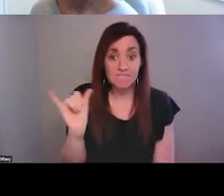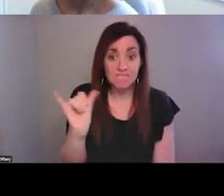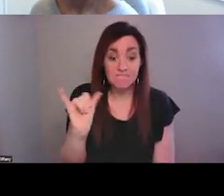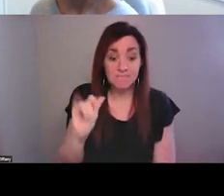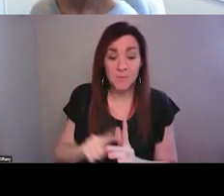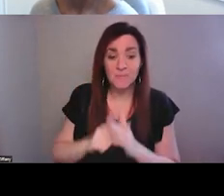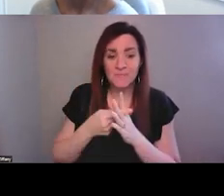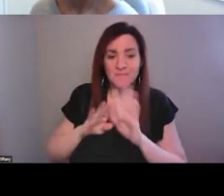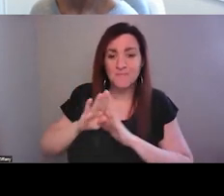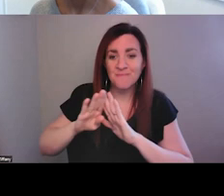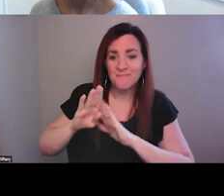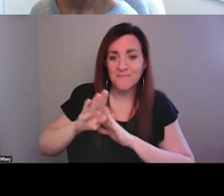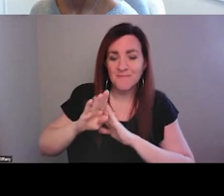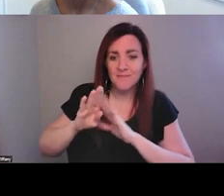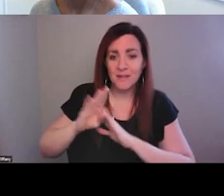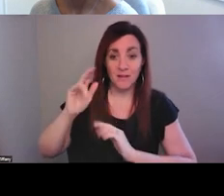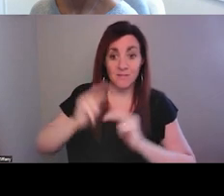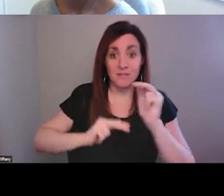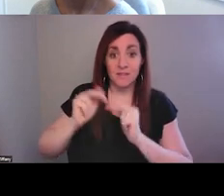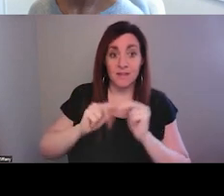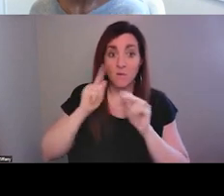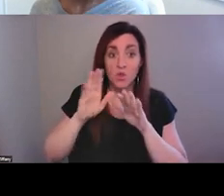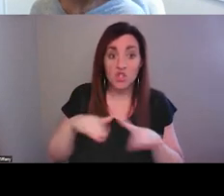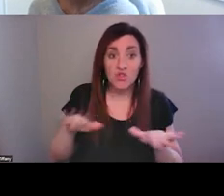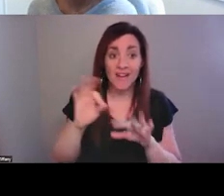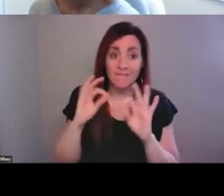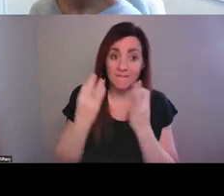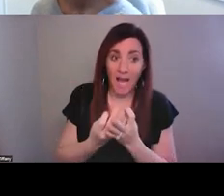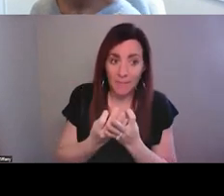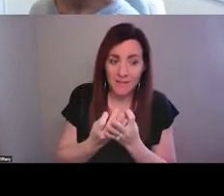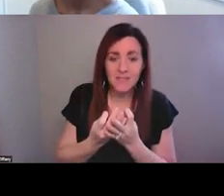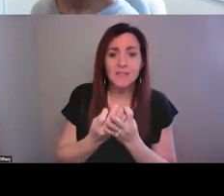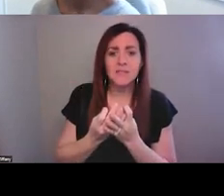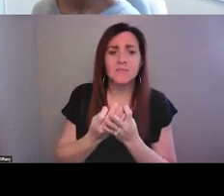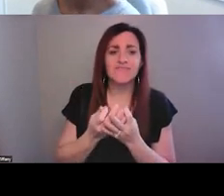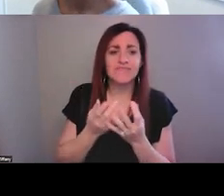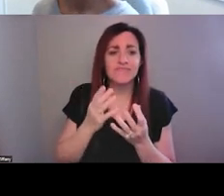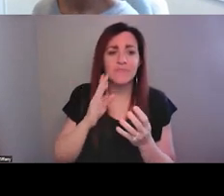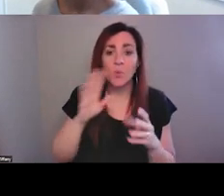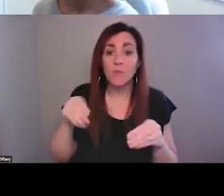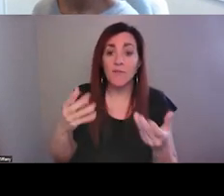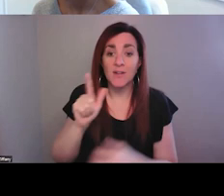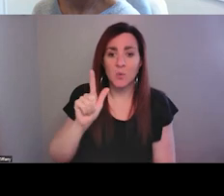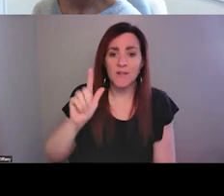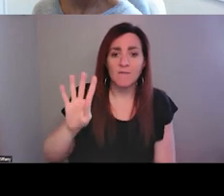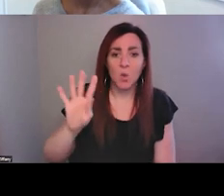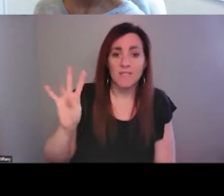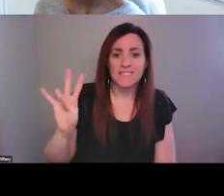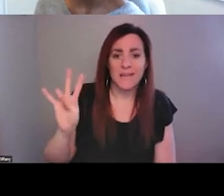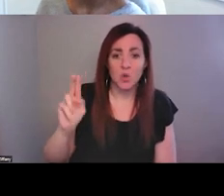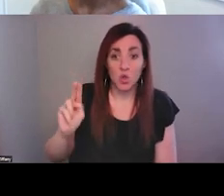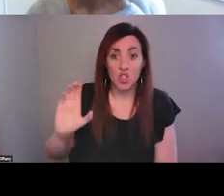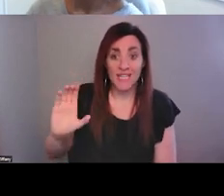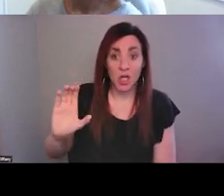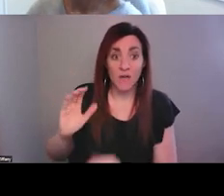the development of a facility for children and families that provided a 24-7 urgent care and